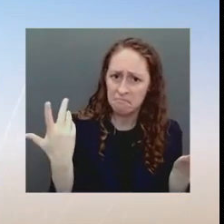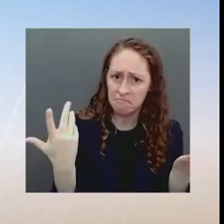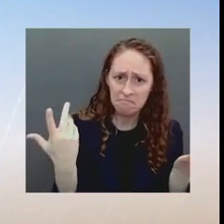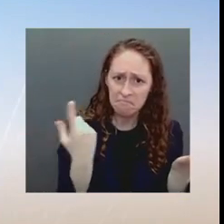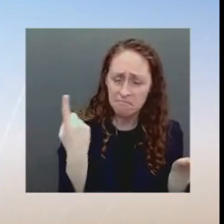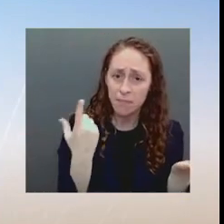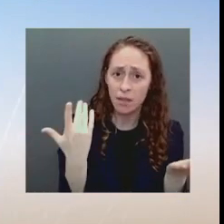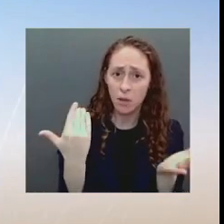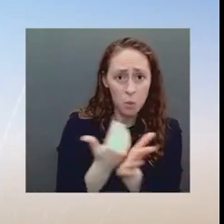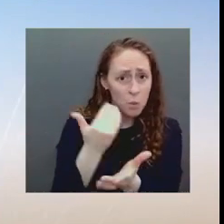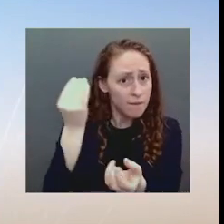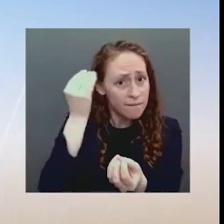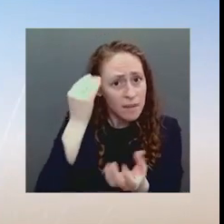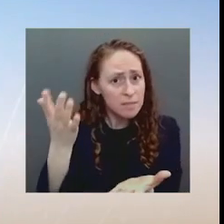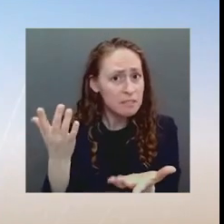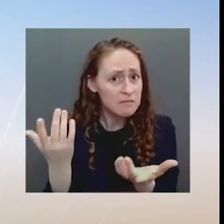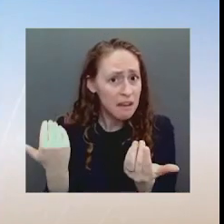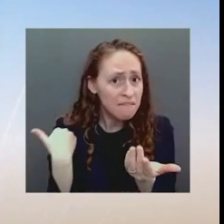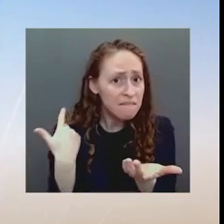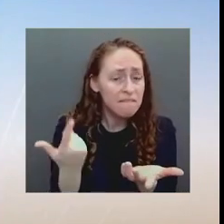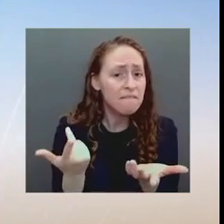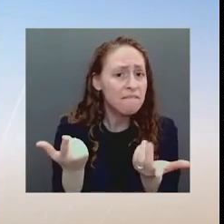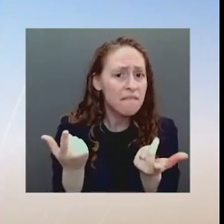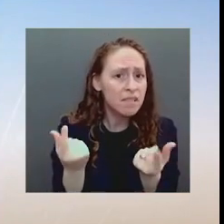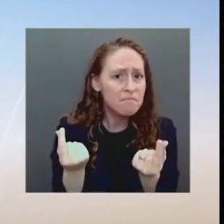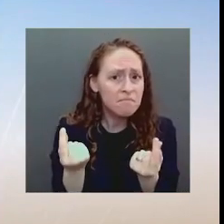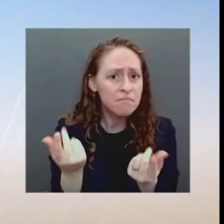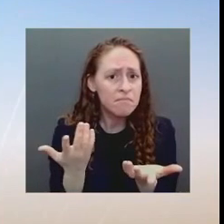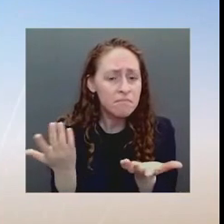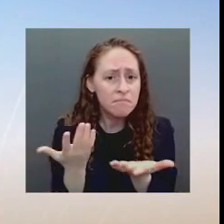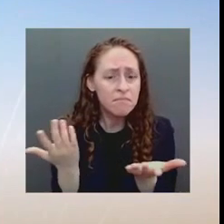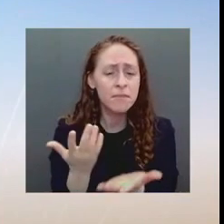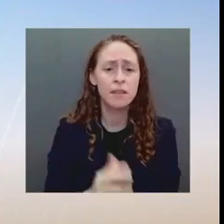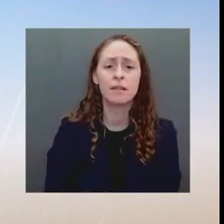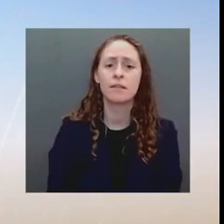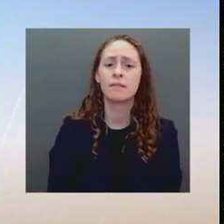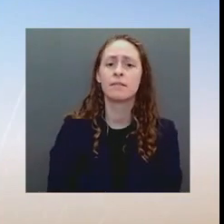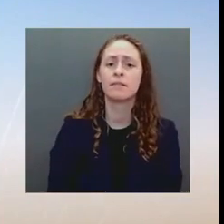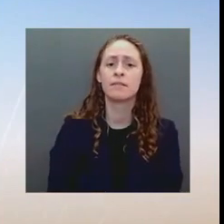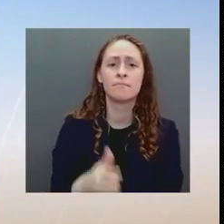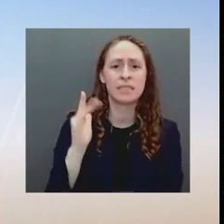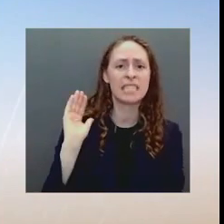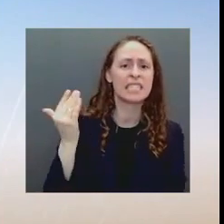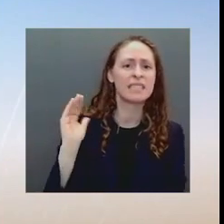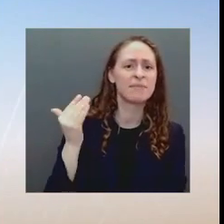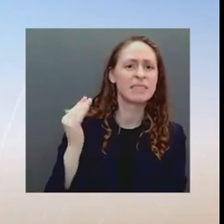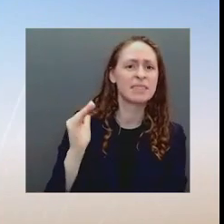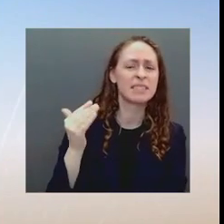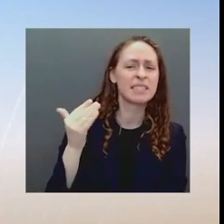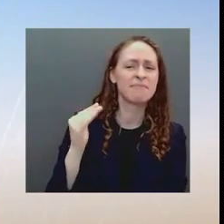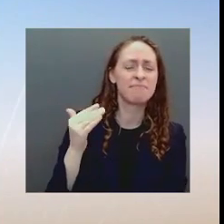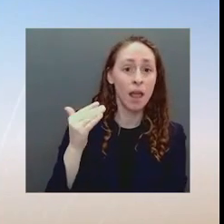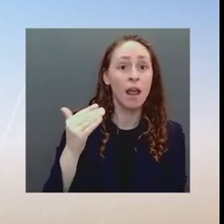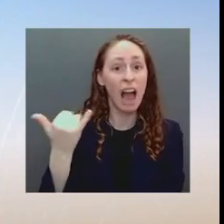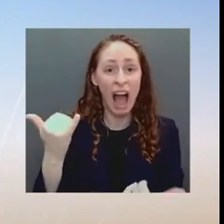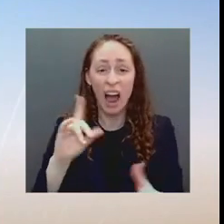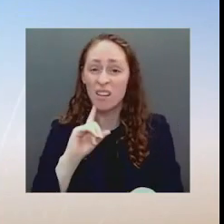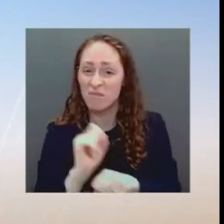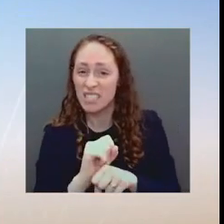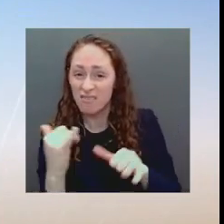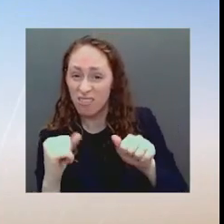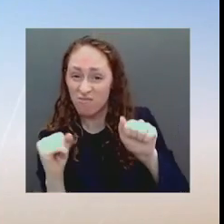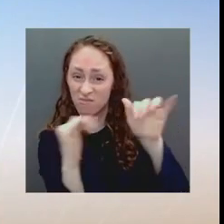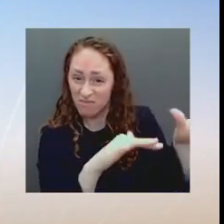And I was actually shocked by that because, not by Whoopi Goldberg, but by the response of the Jewish